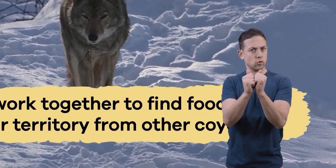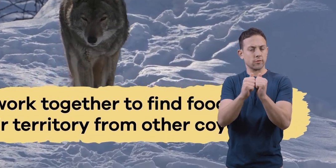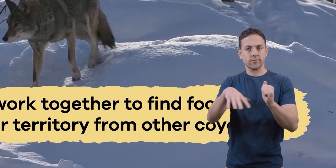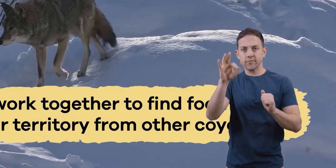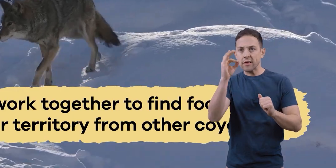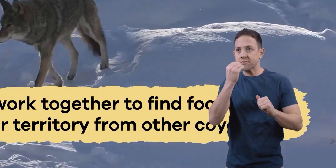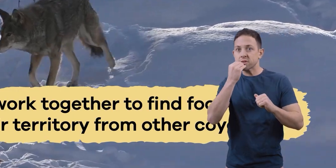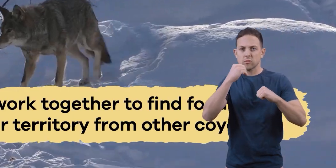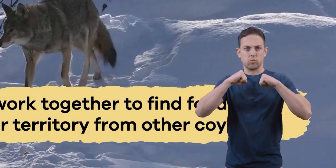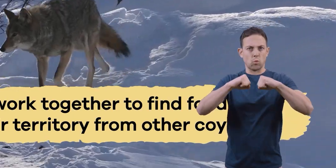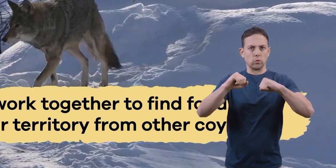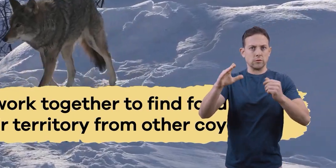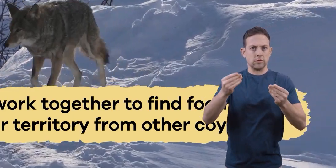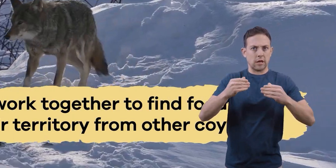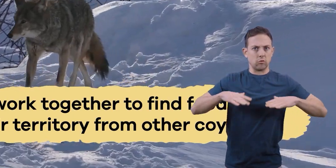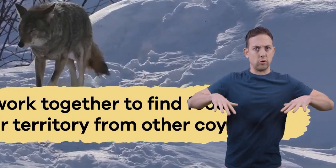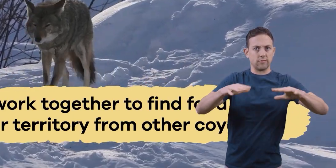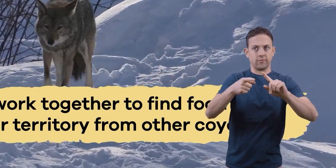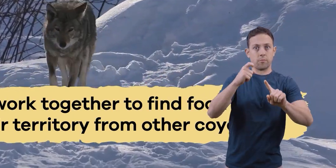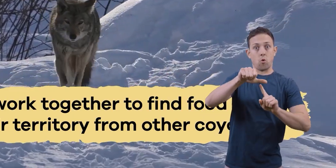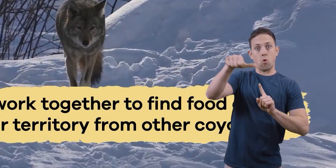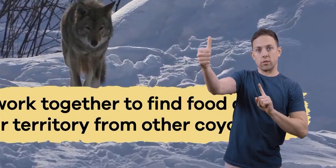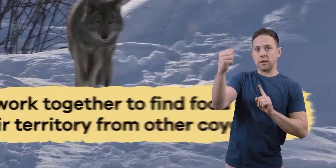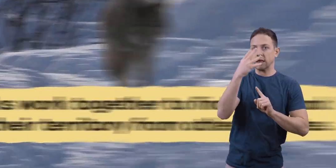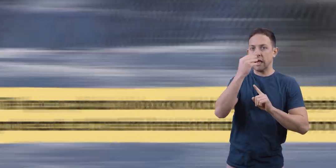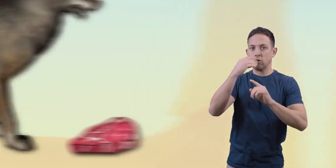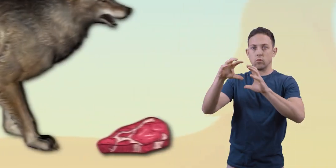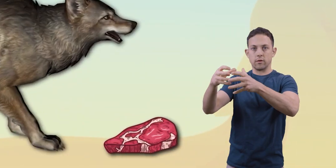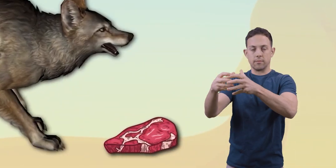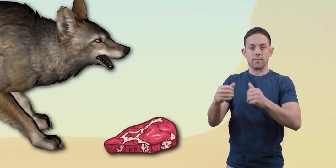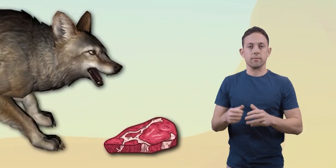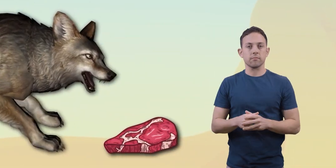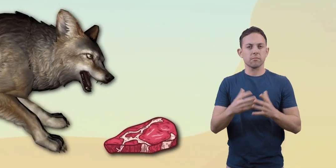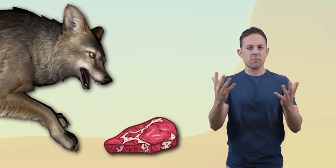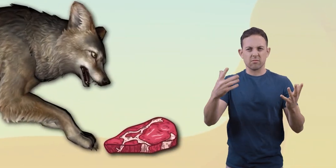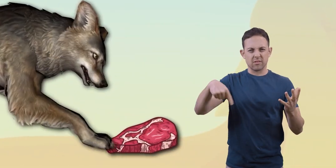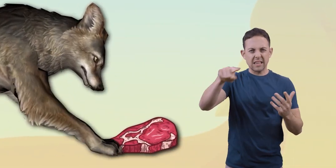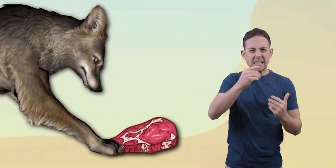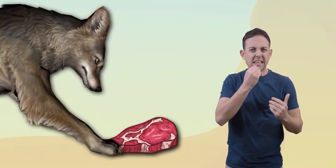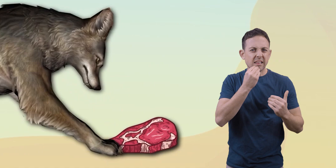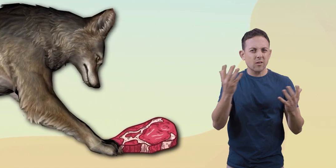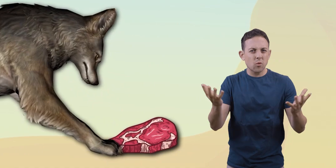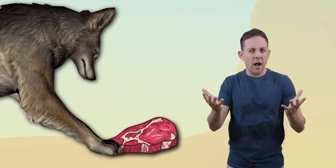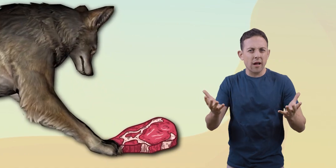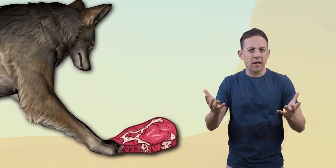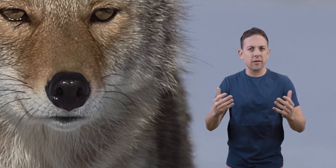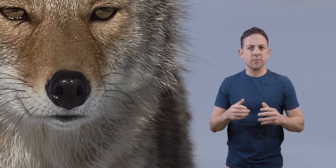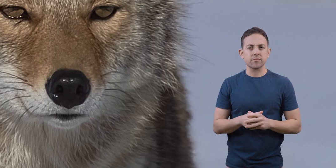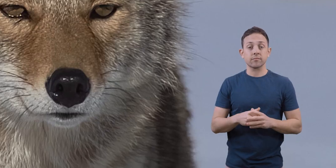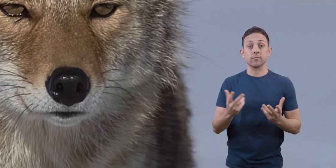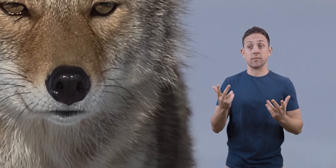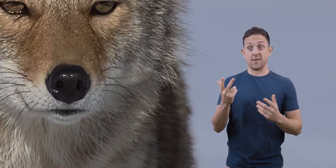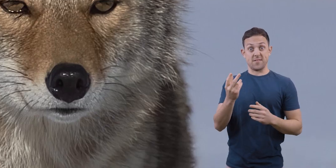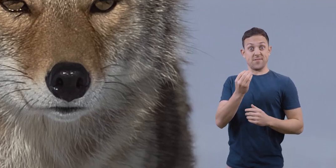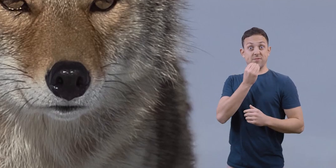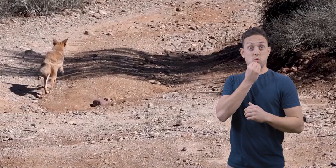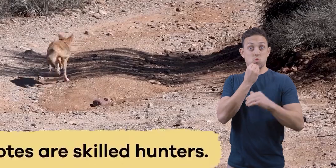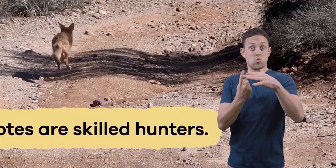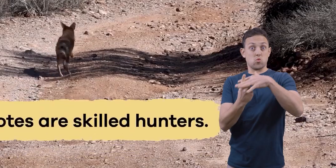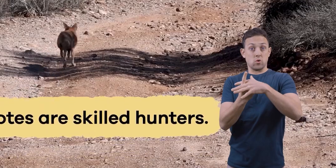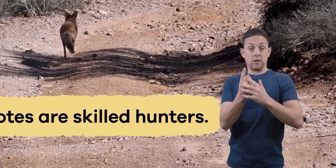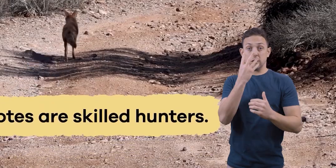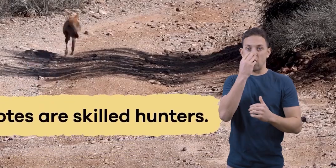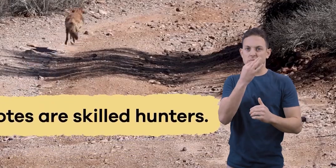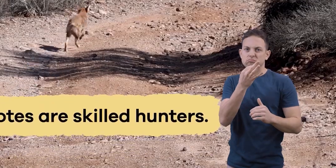find food and protect their territory from other coyotes. What do they eat? When it comes to food,